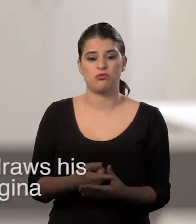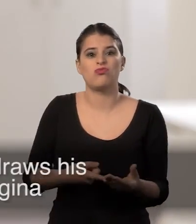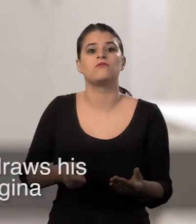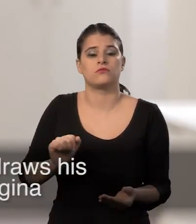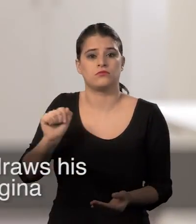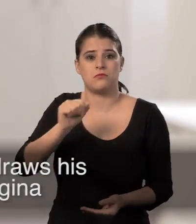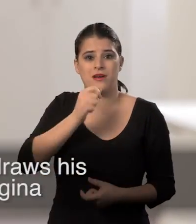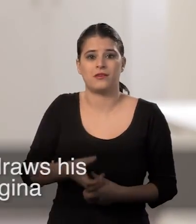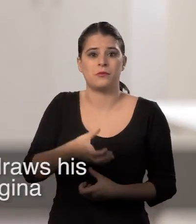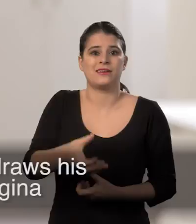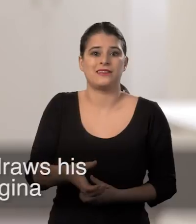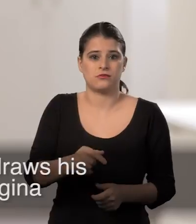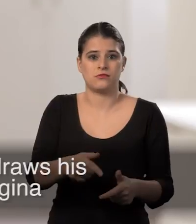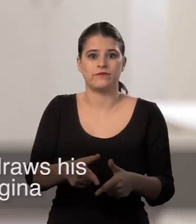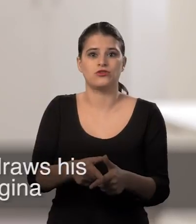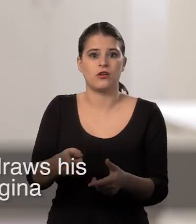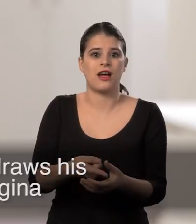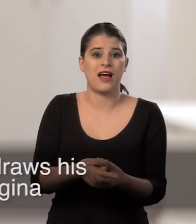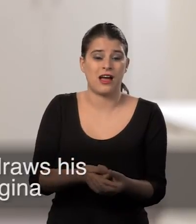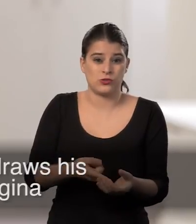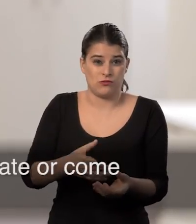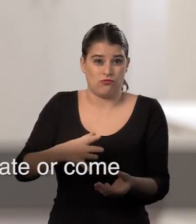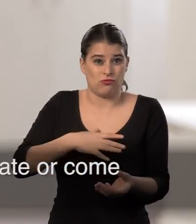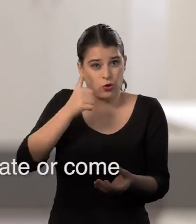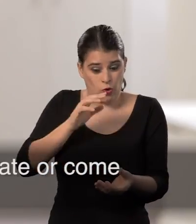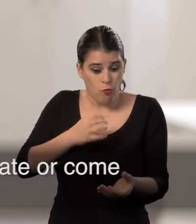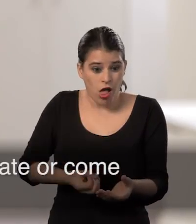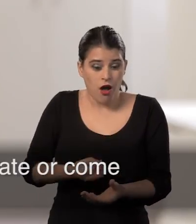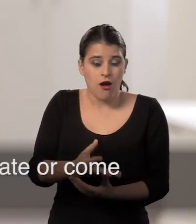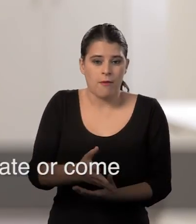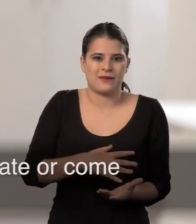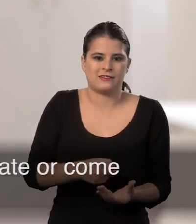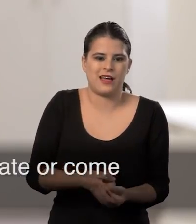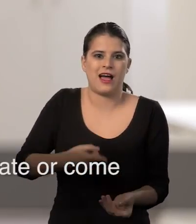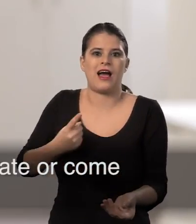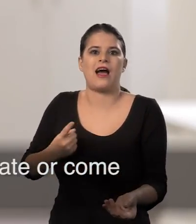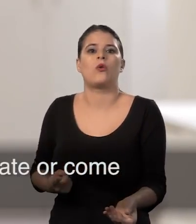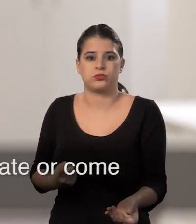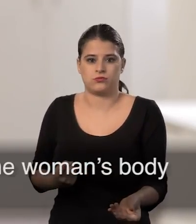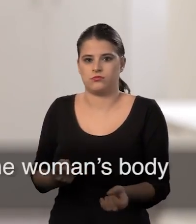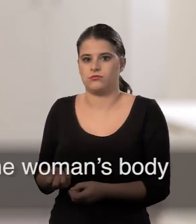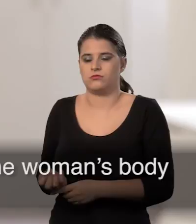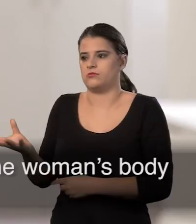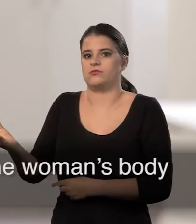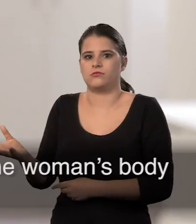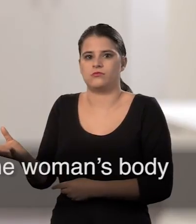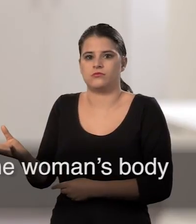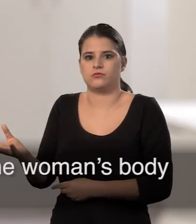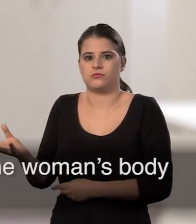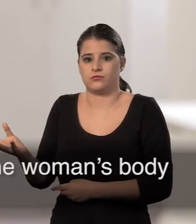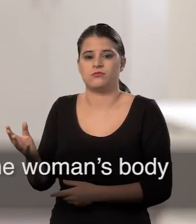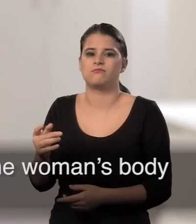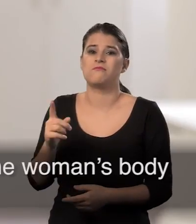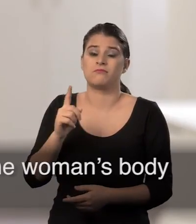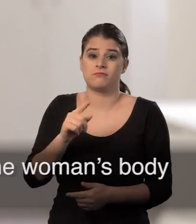Withdrawal is when a man withdraws his penis from the woman's vagina when he feels he's going to ejaculate or cum. He then comes or